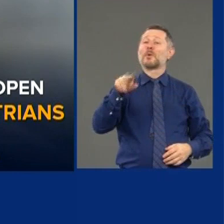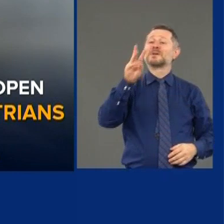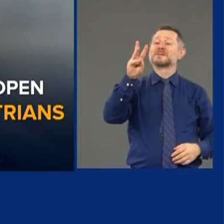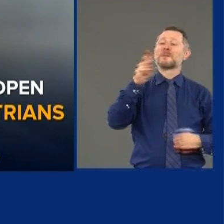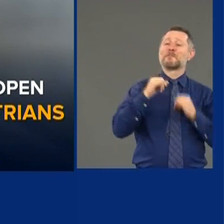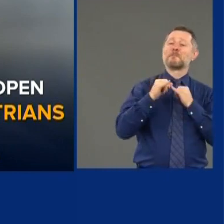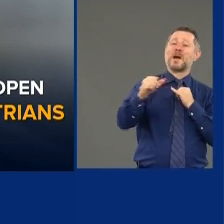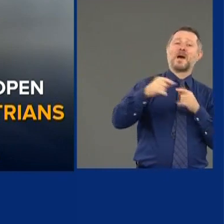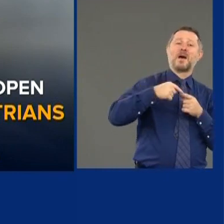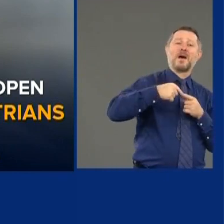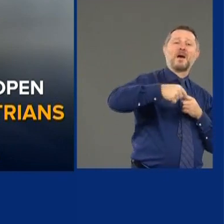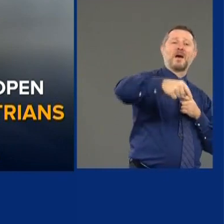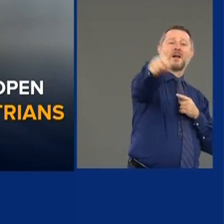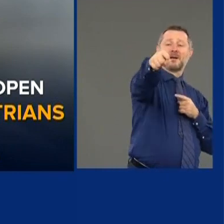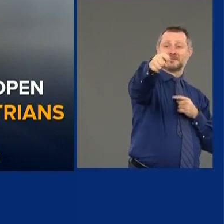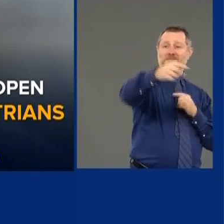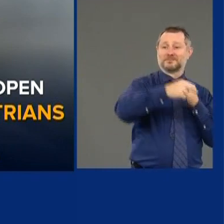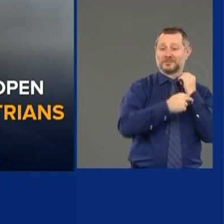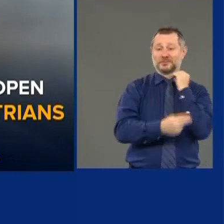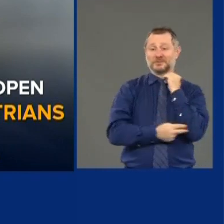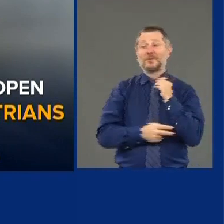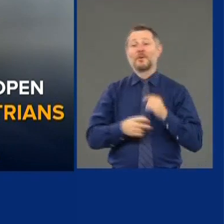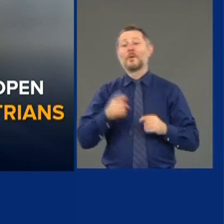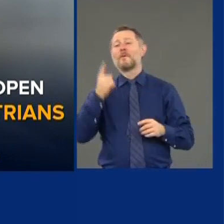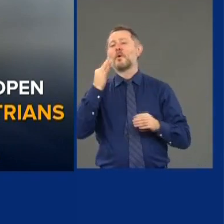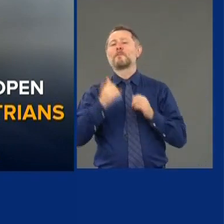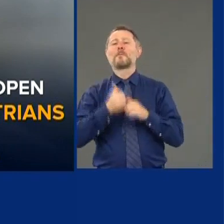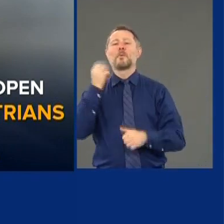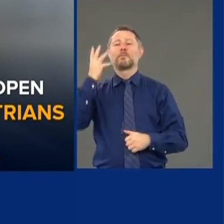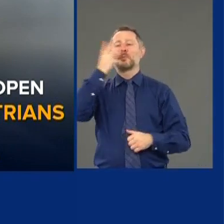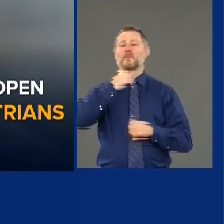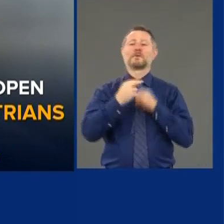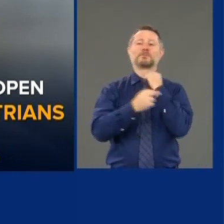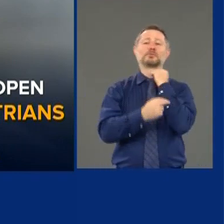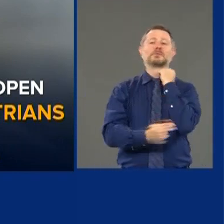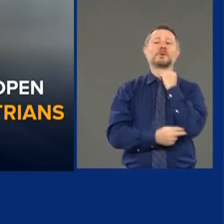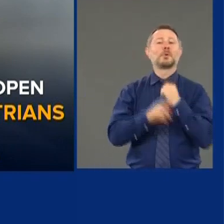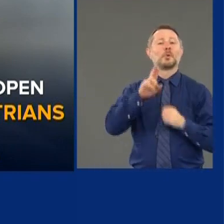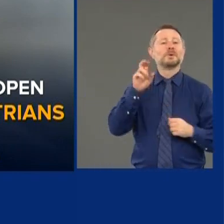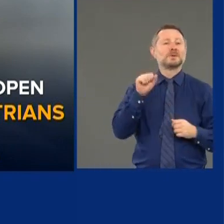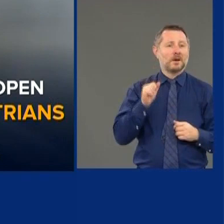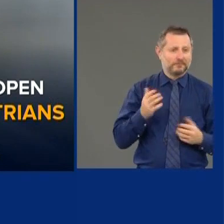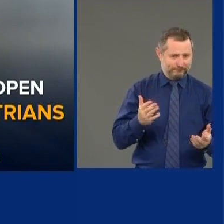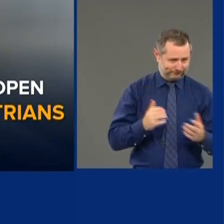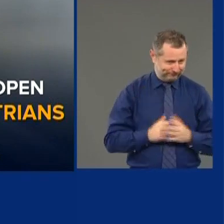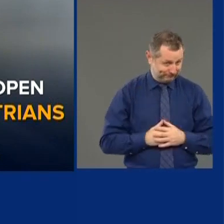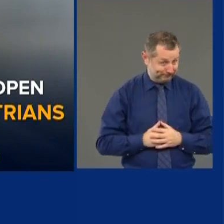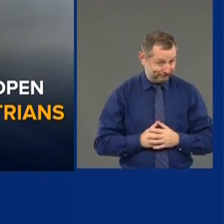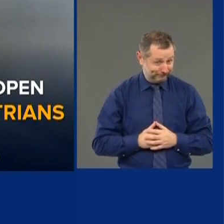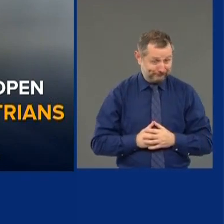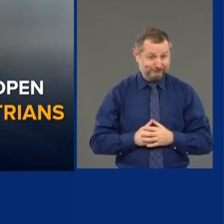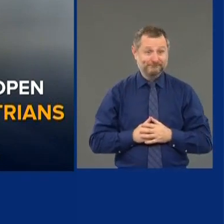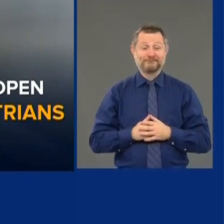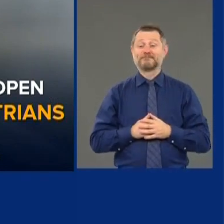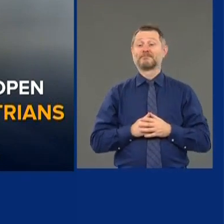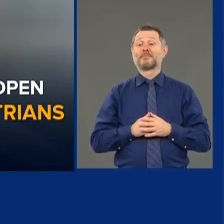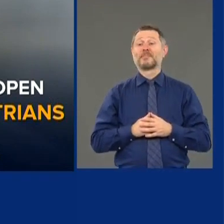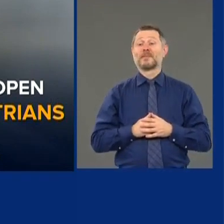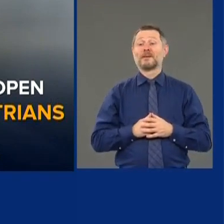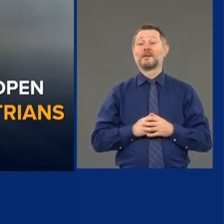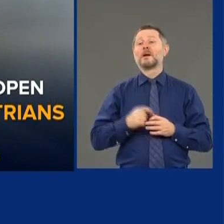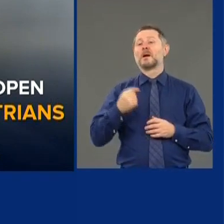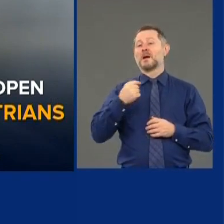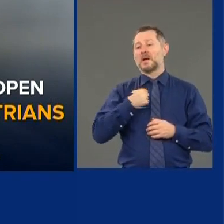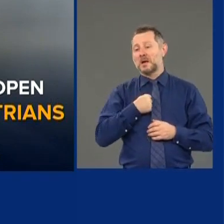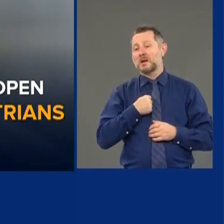And you're over one of the most beautiful bridges in the United States of America. You can say that I'm not